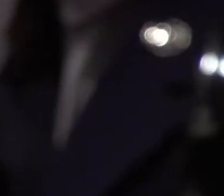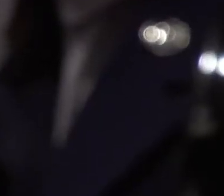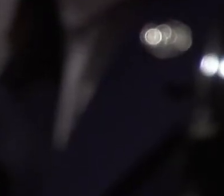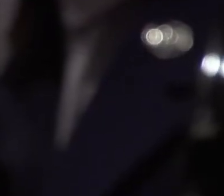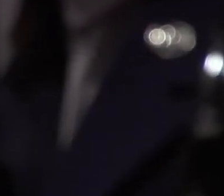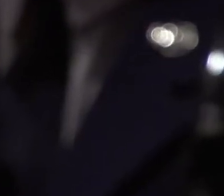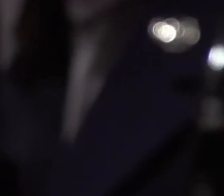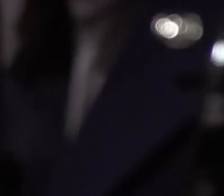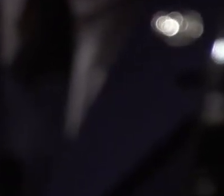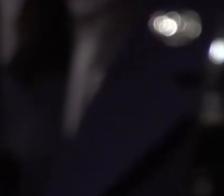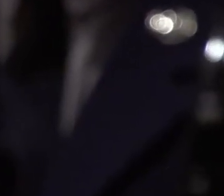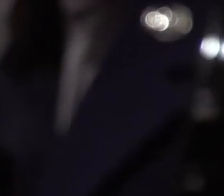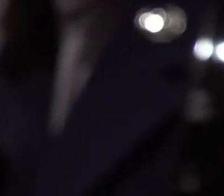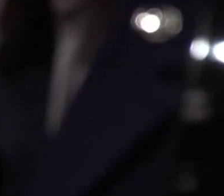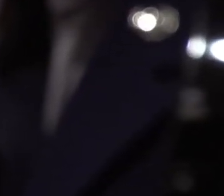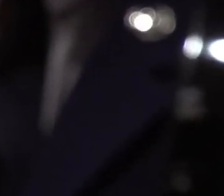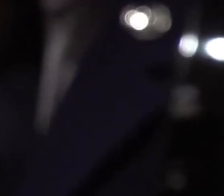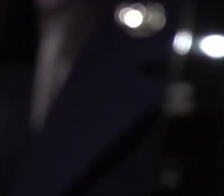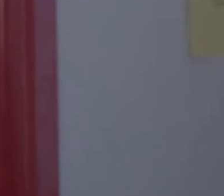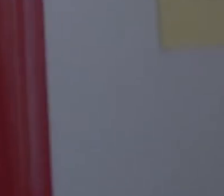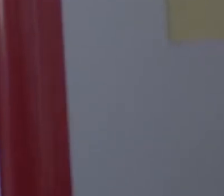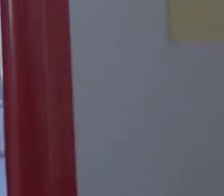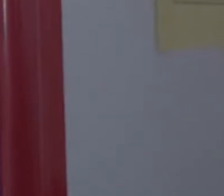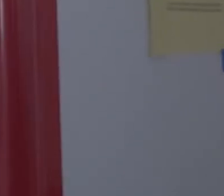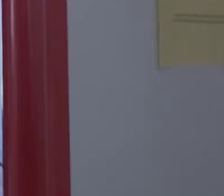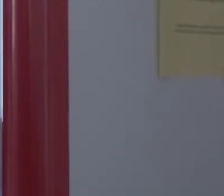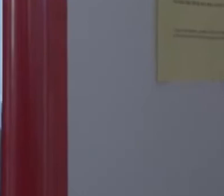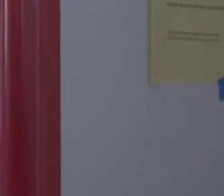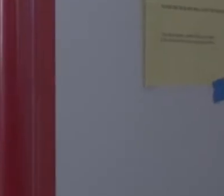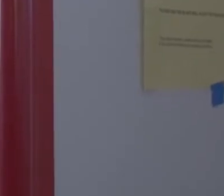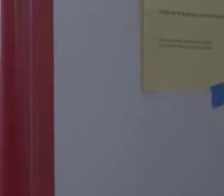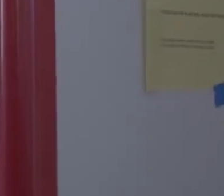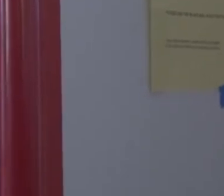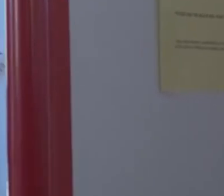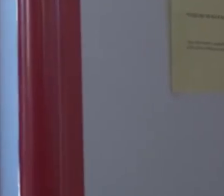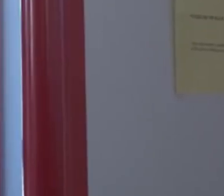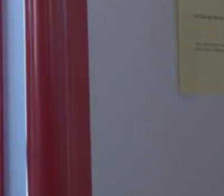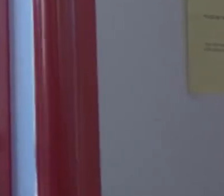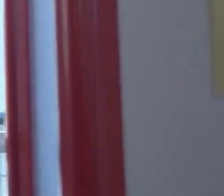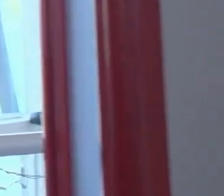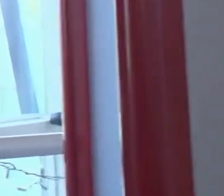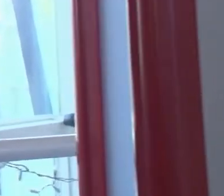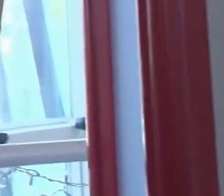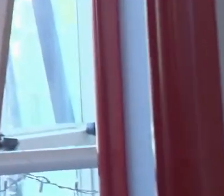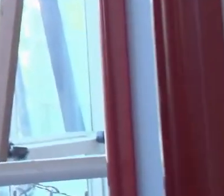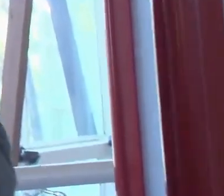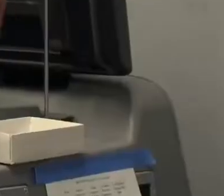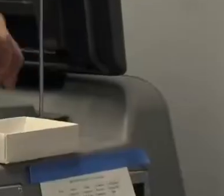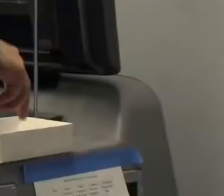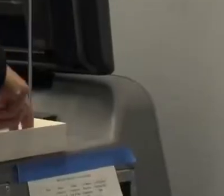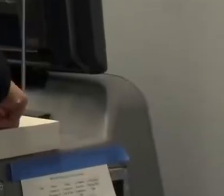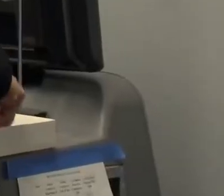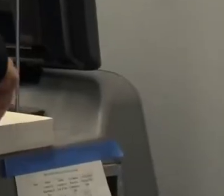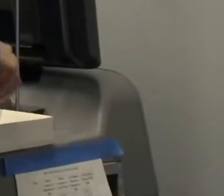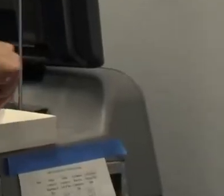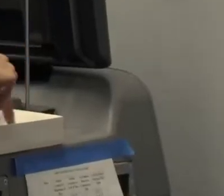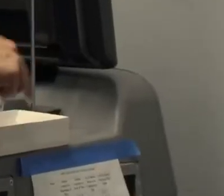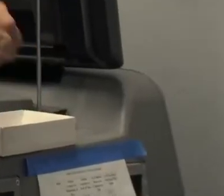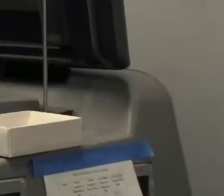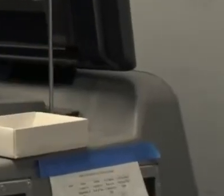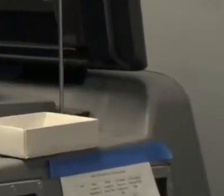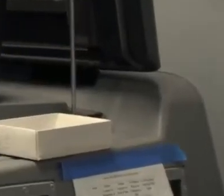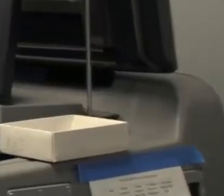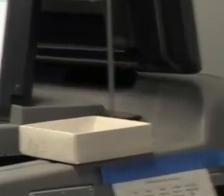growing ethnic group. But until recently, they haven't voted in large numbers. Now, they're finding their